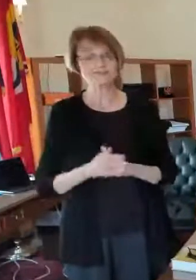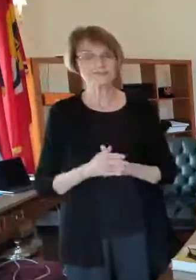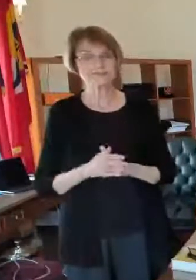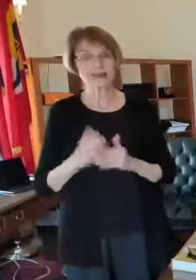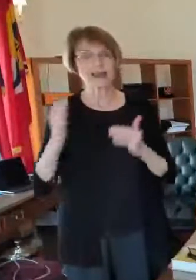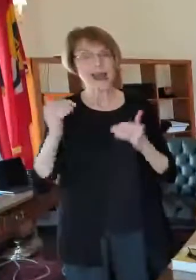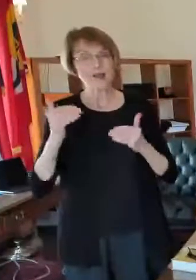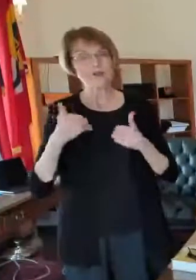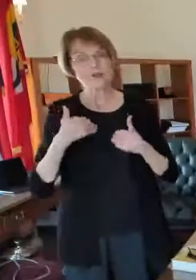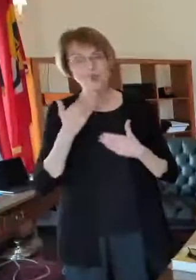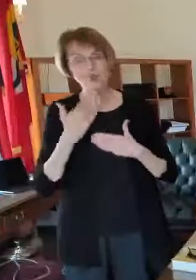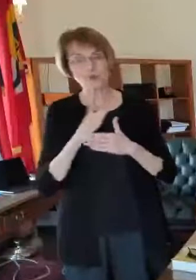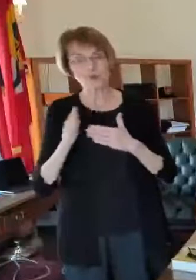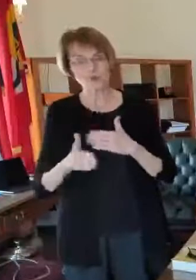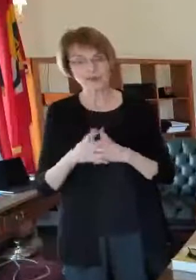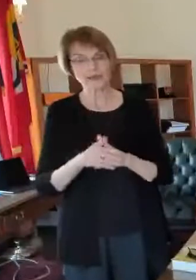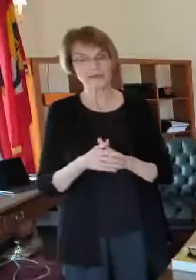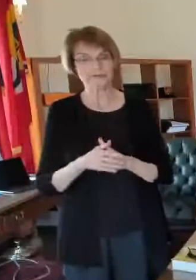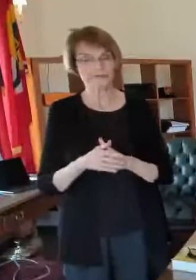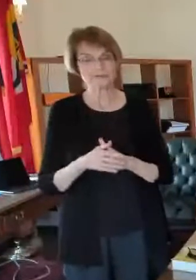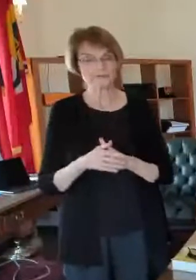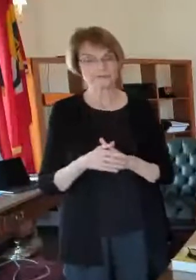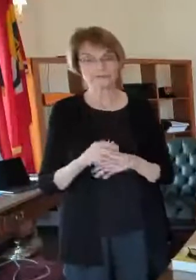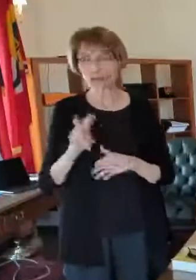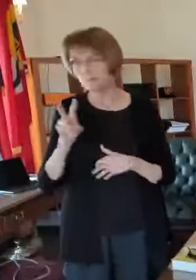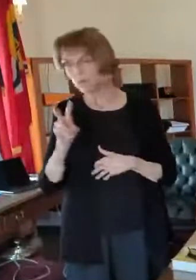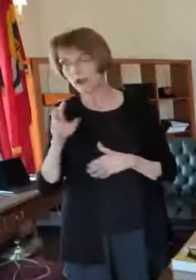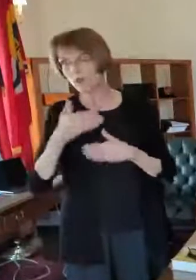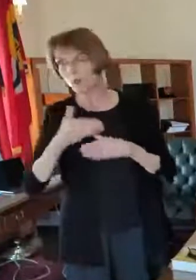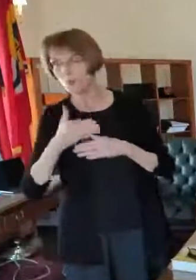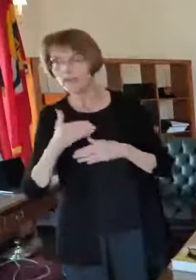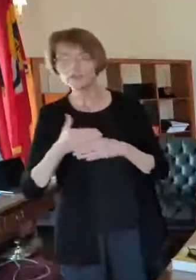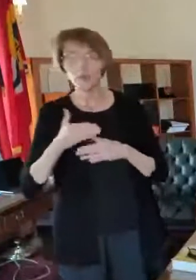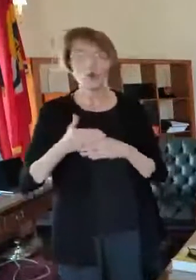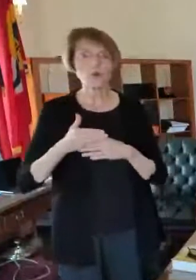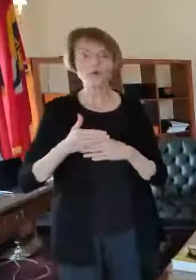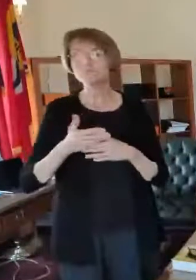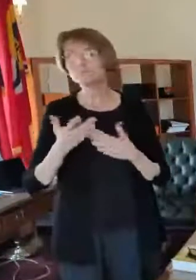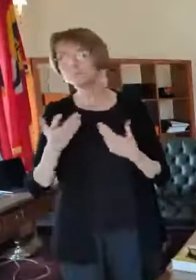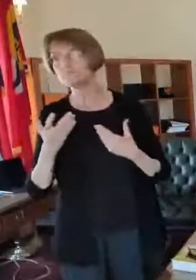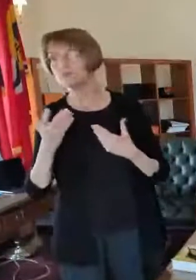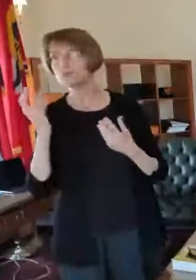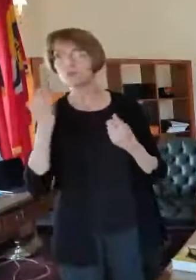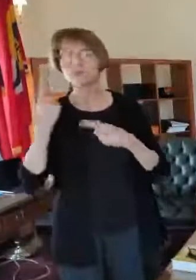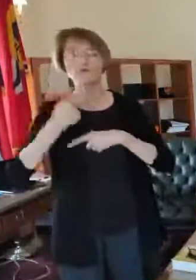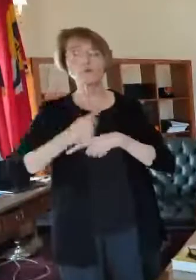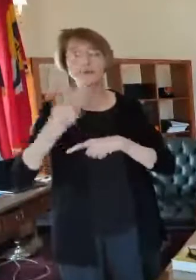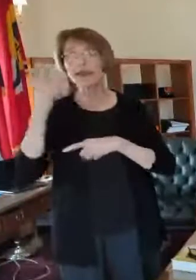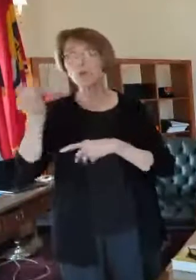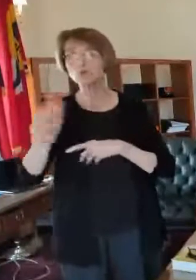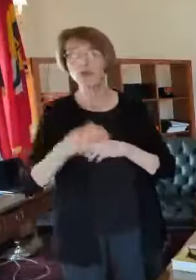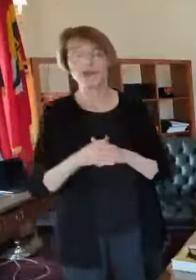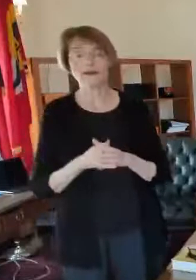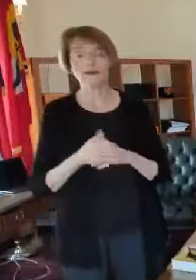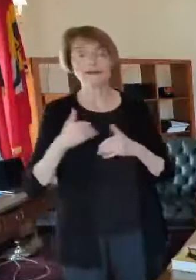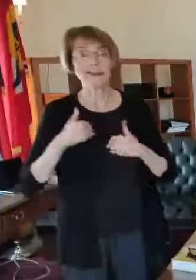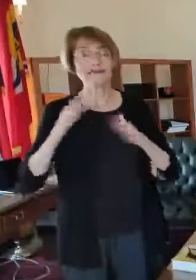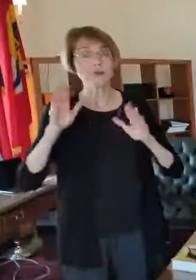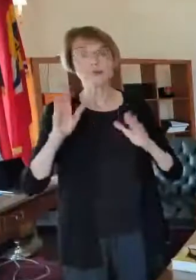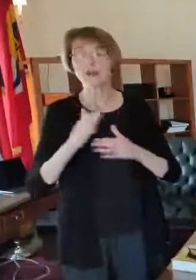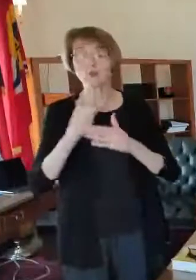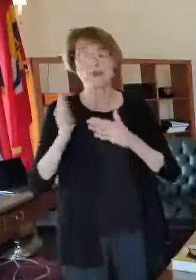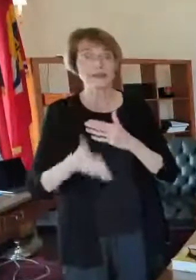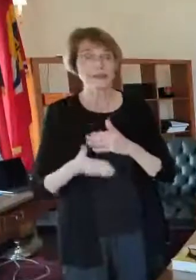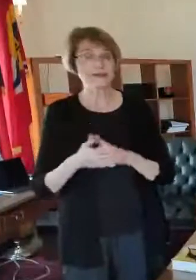hope everybody's having a good weekend i'm looking out the out the window here that's right in front of me it looks like a beautiful day out have a great weekend